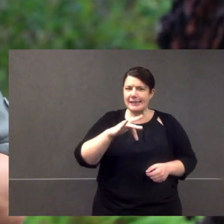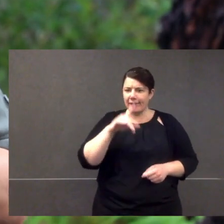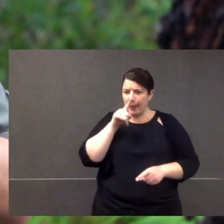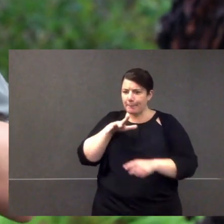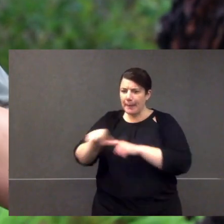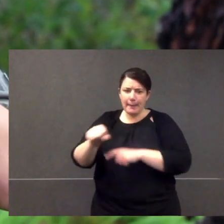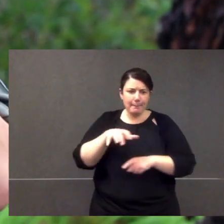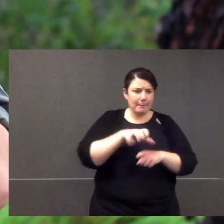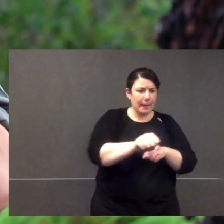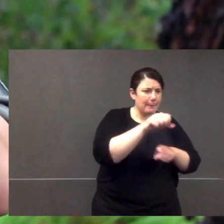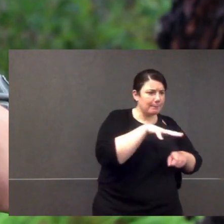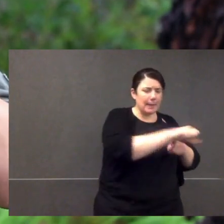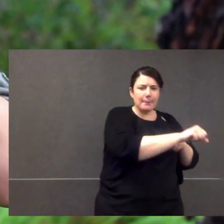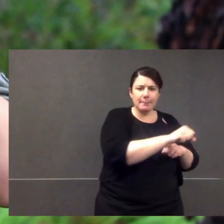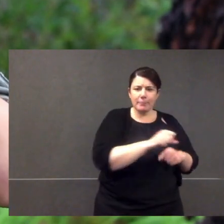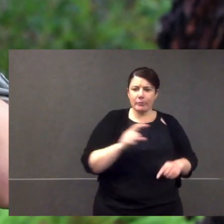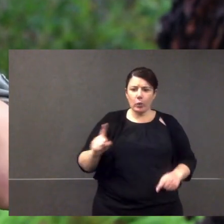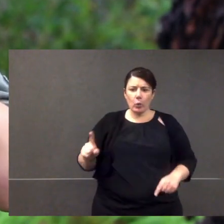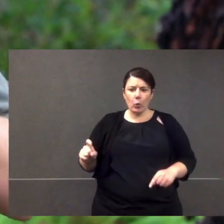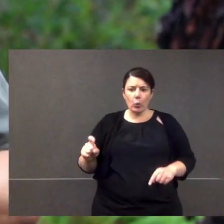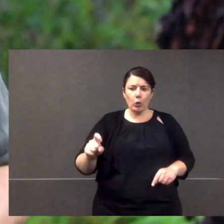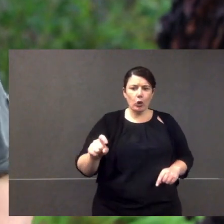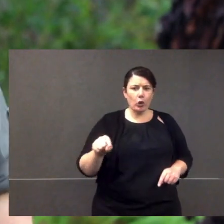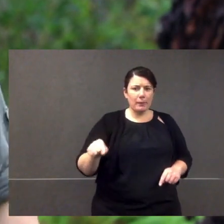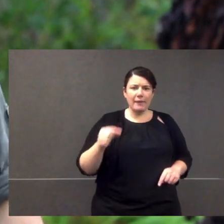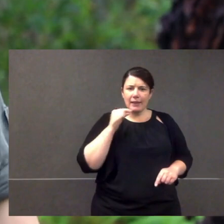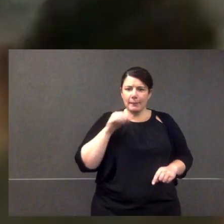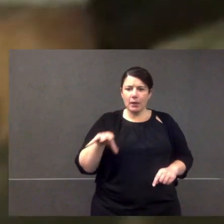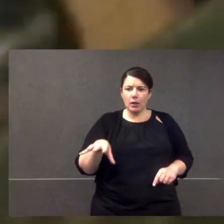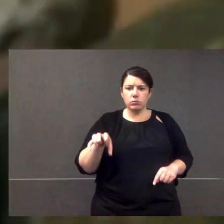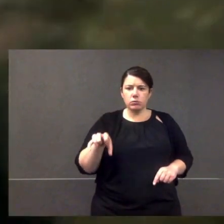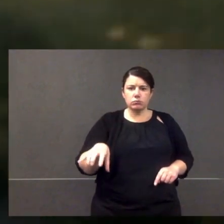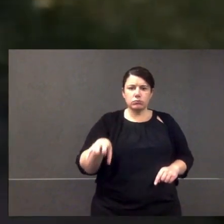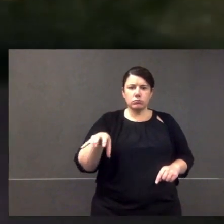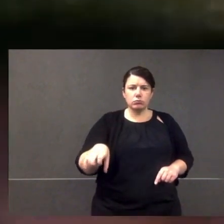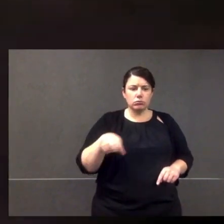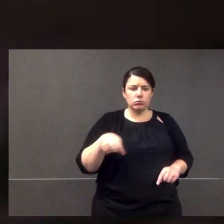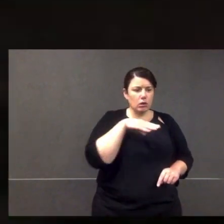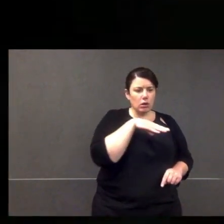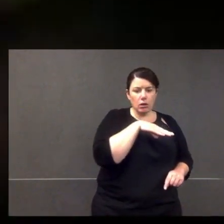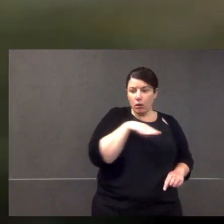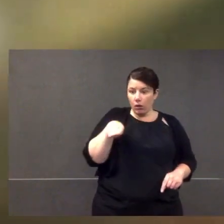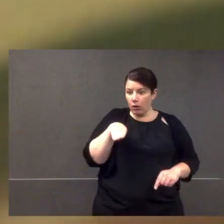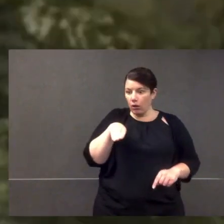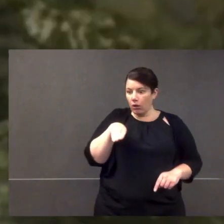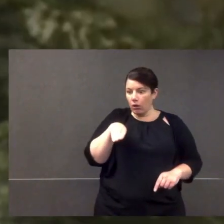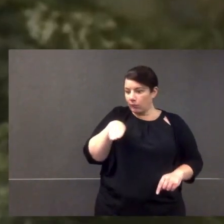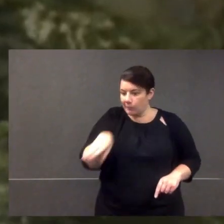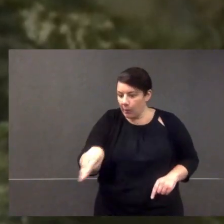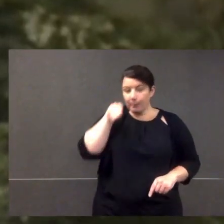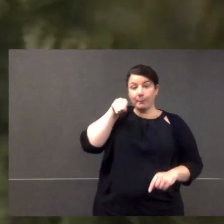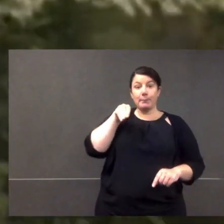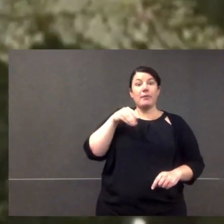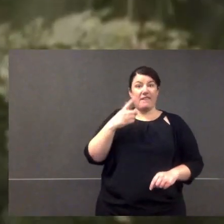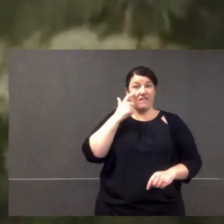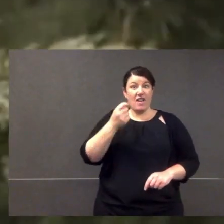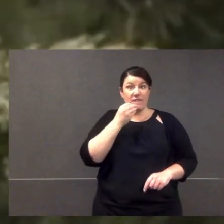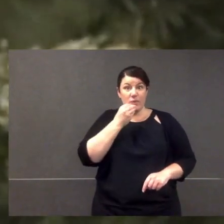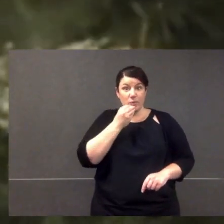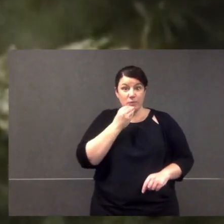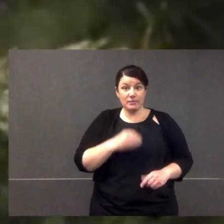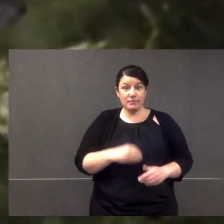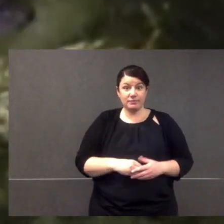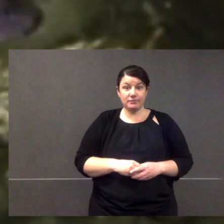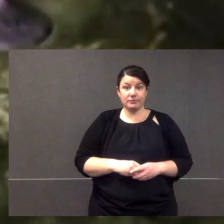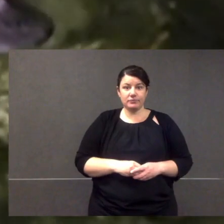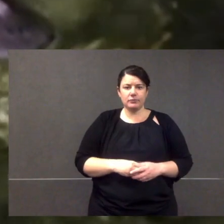and their bill is so sensitive that even a little worm emits little electronic pulses, and